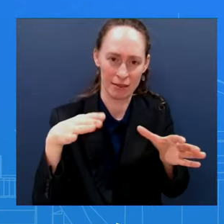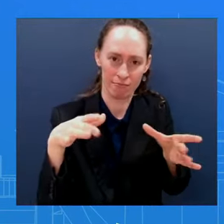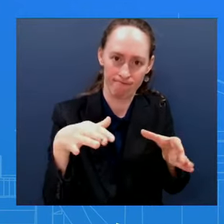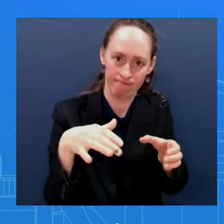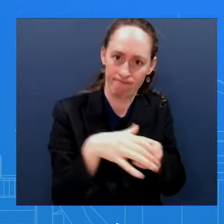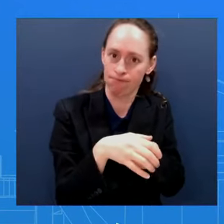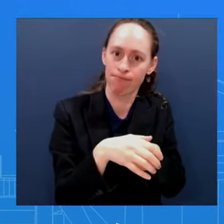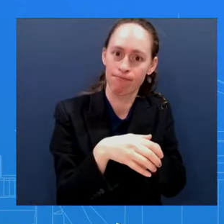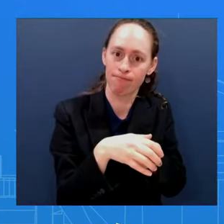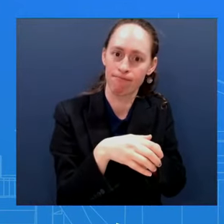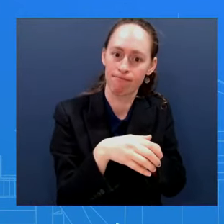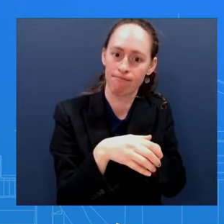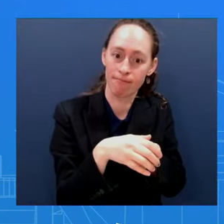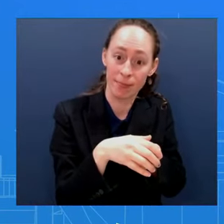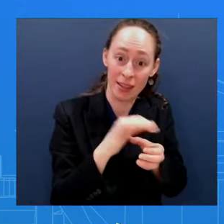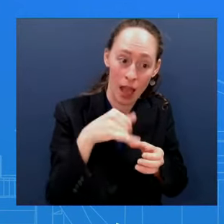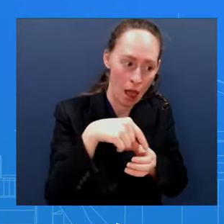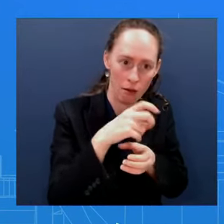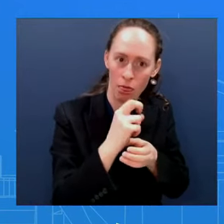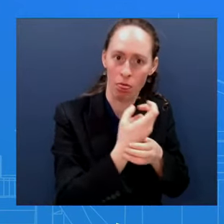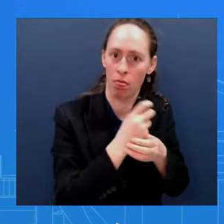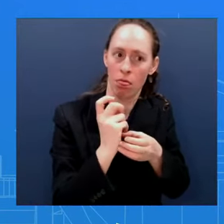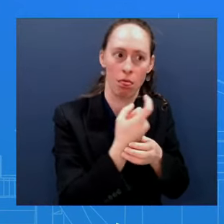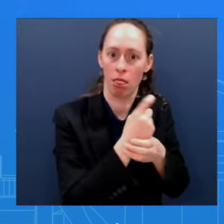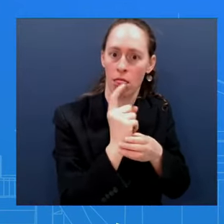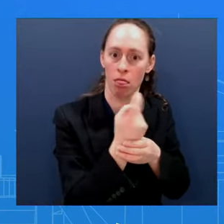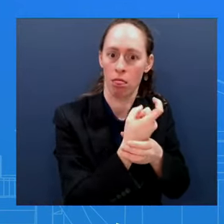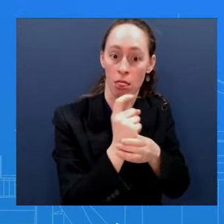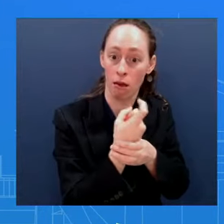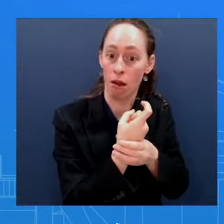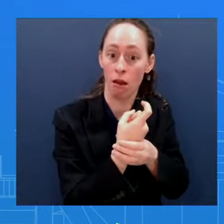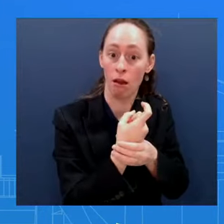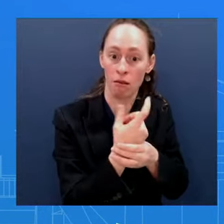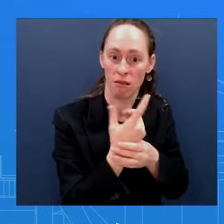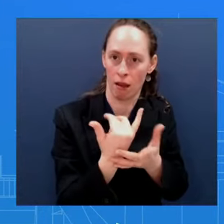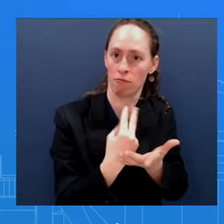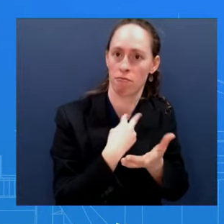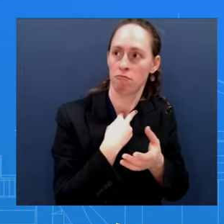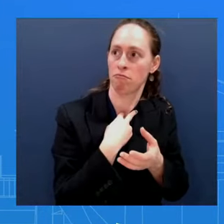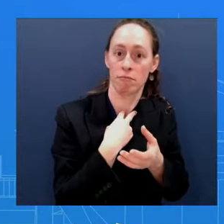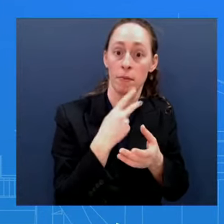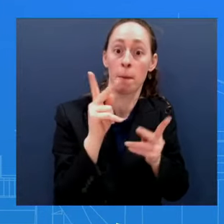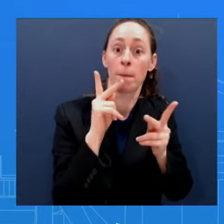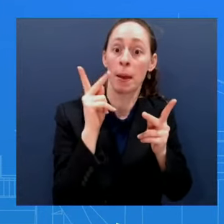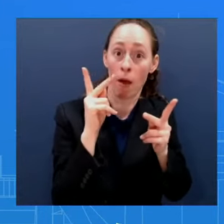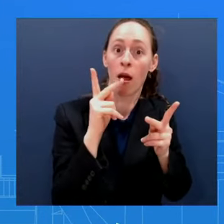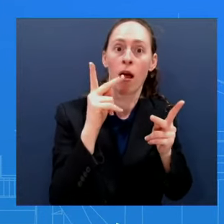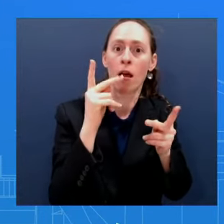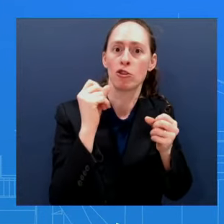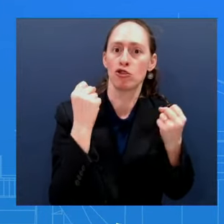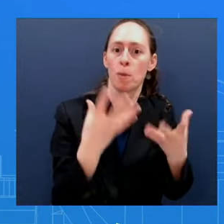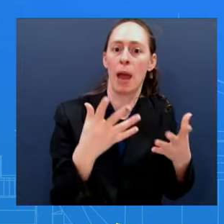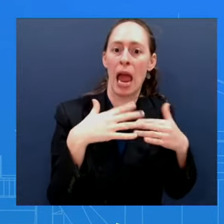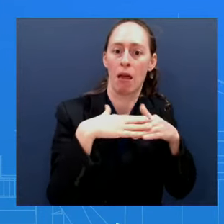the people of Gaza that are now settled Or trying to find